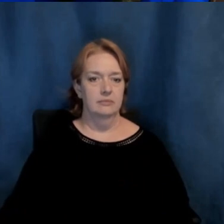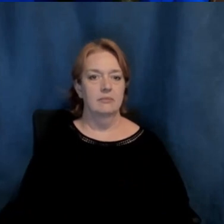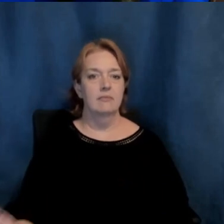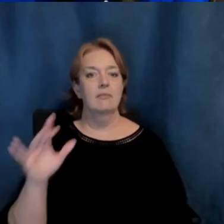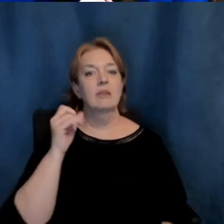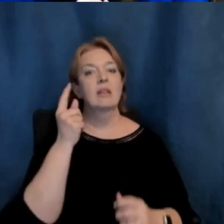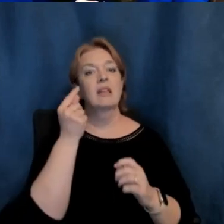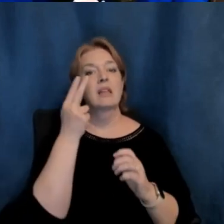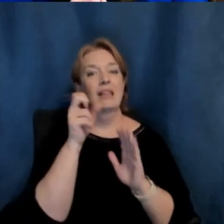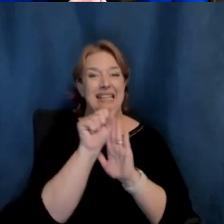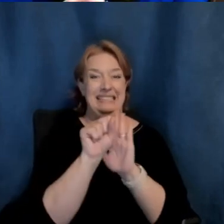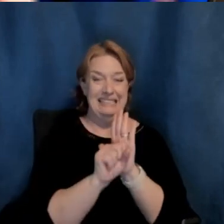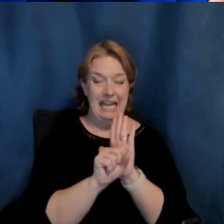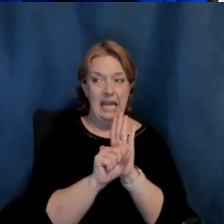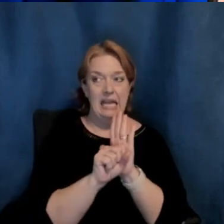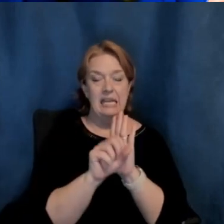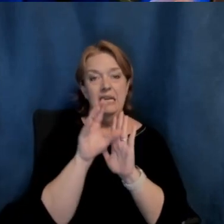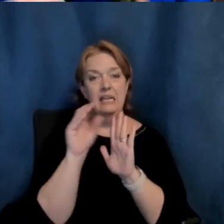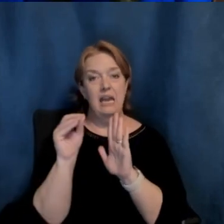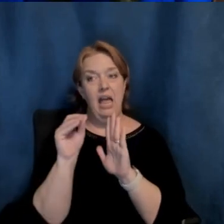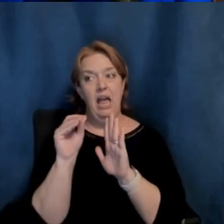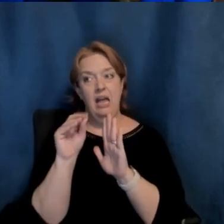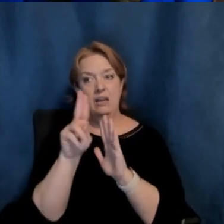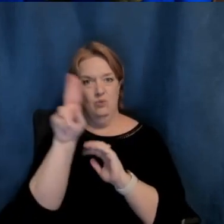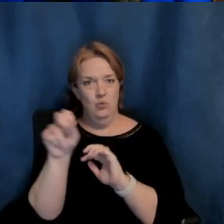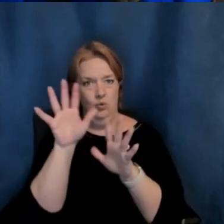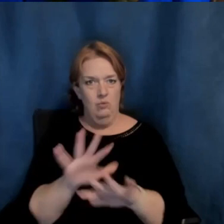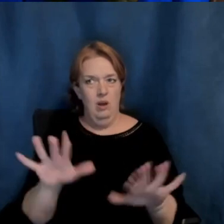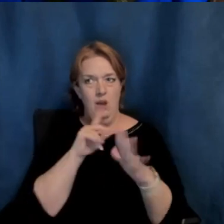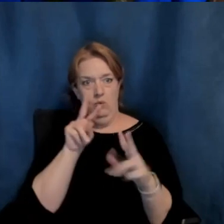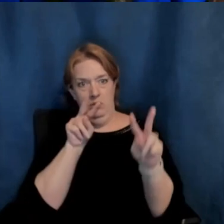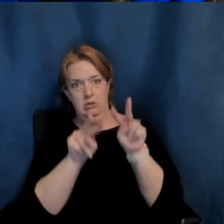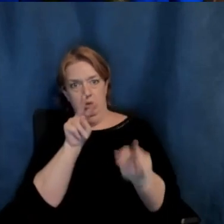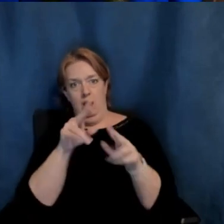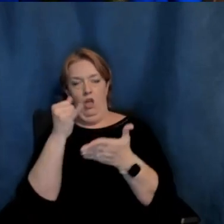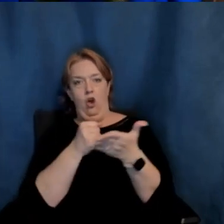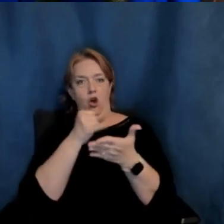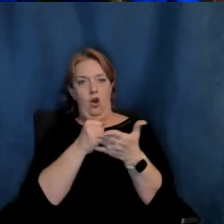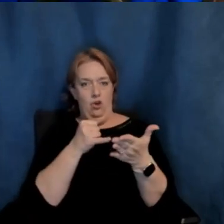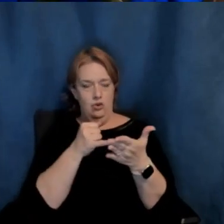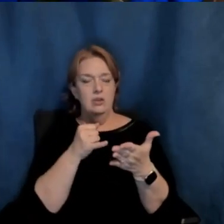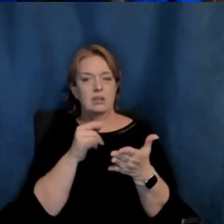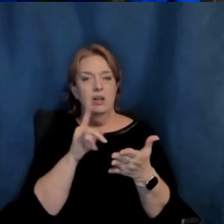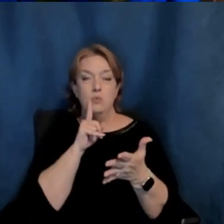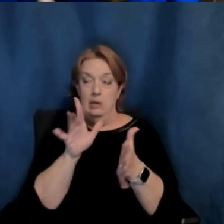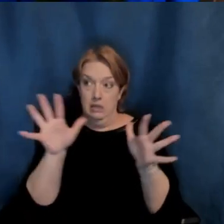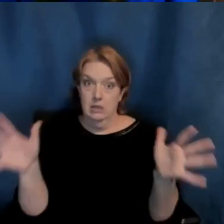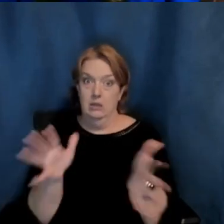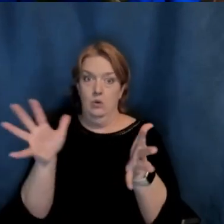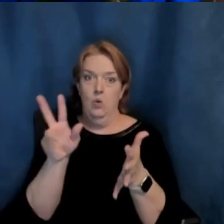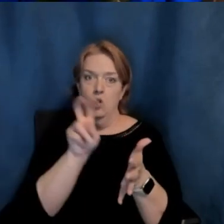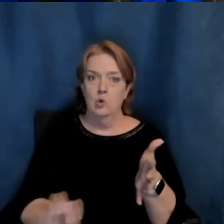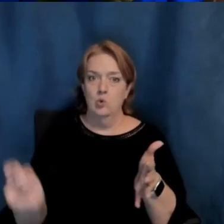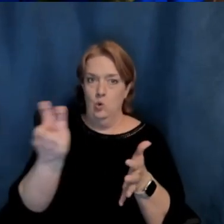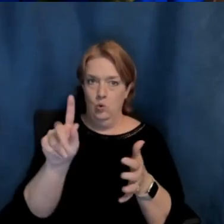country are seeing these artworks. So, it's really driving tourism, which is not this